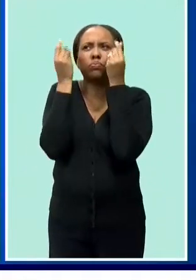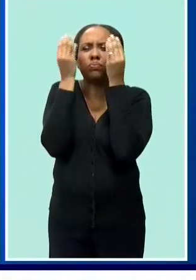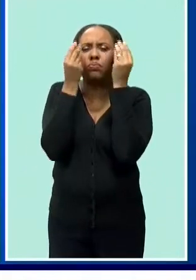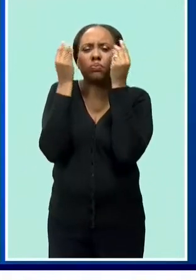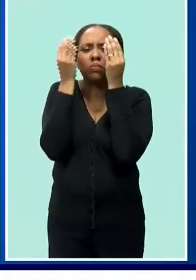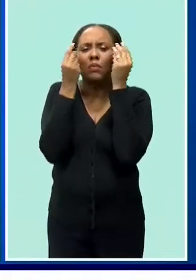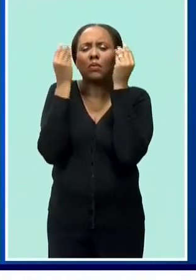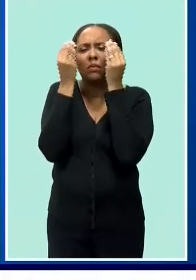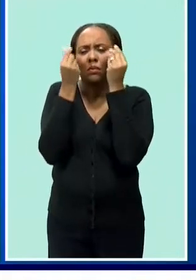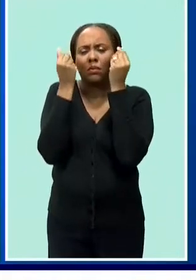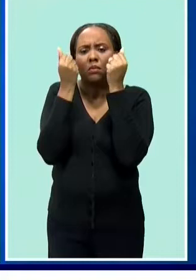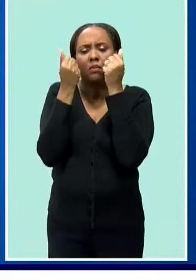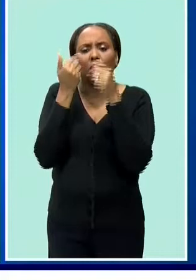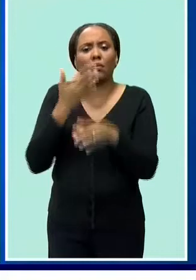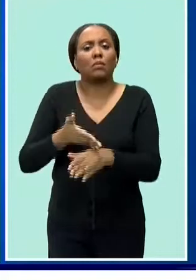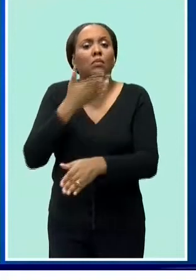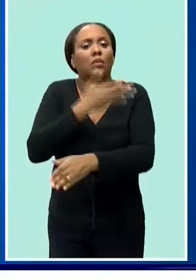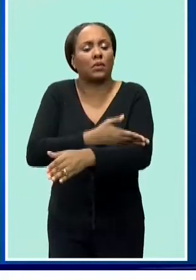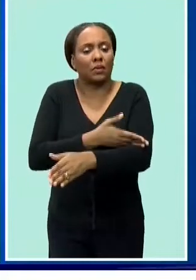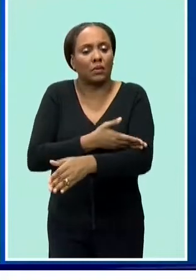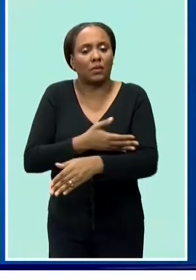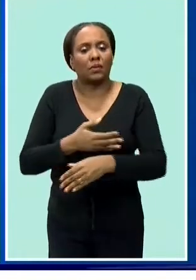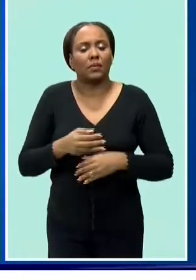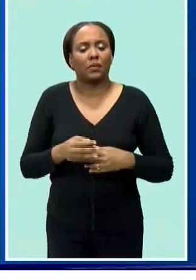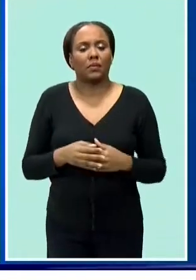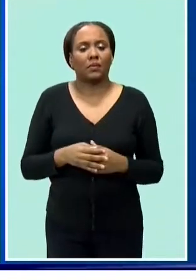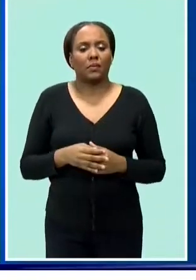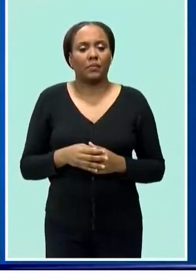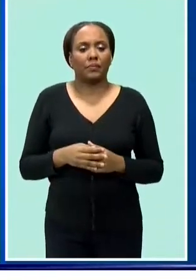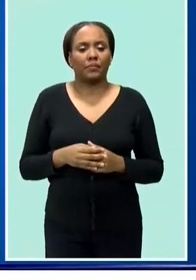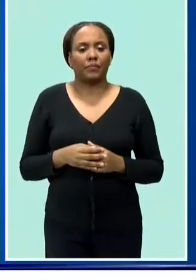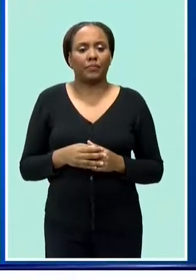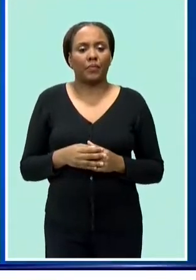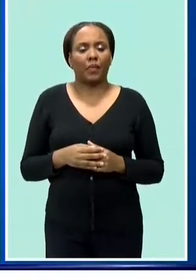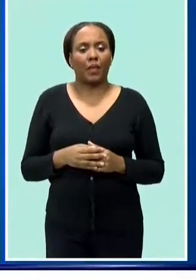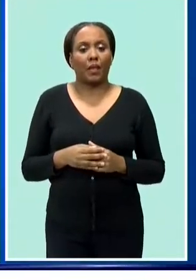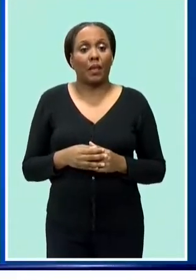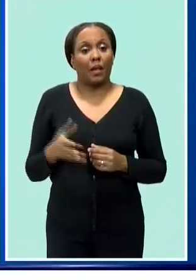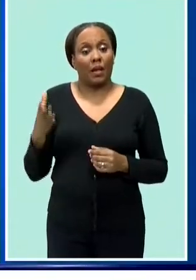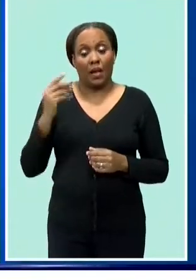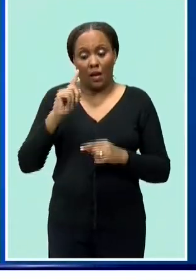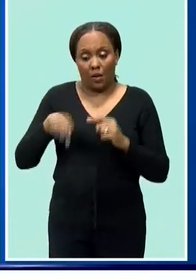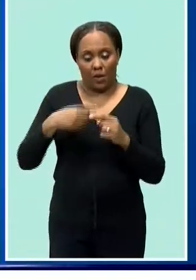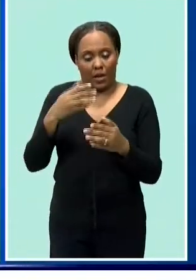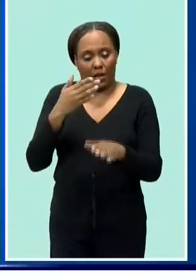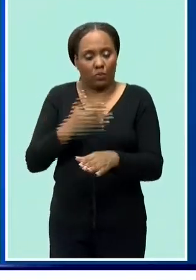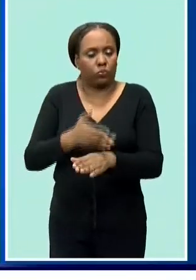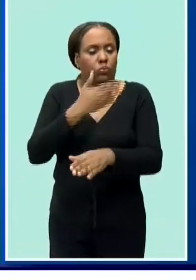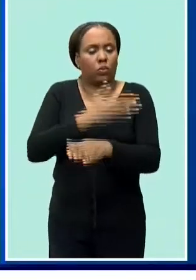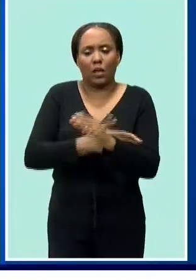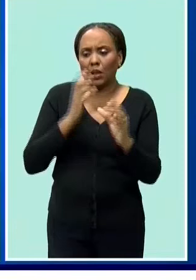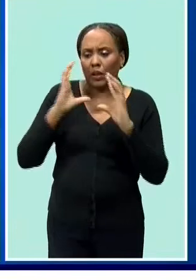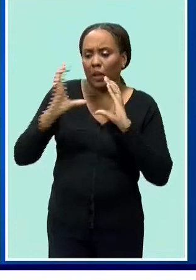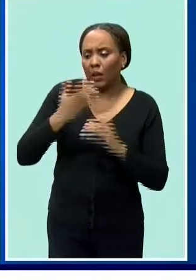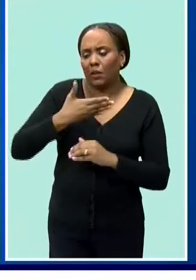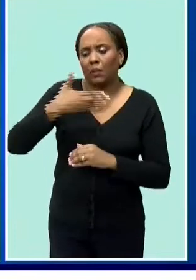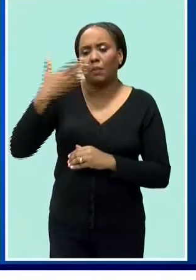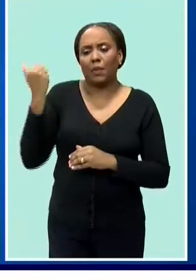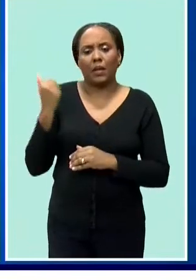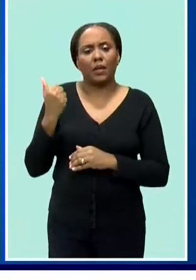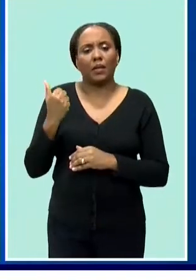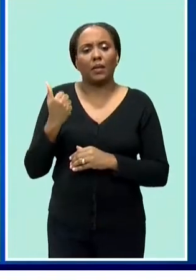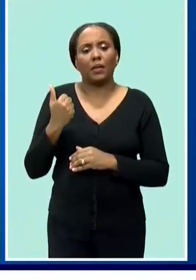furthermore they would not become a liability to the state later on as we would have plugged the